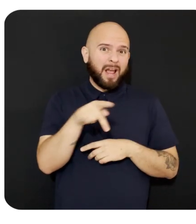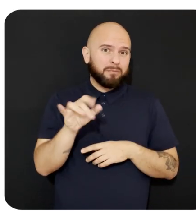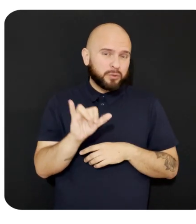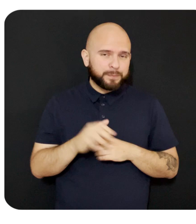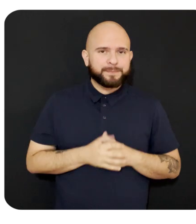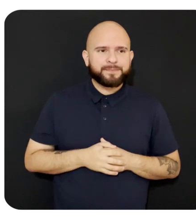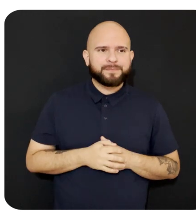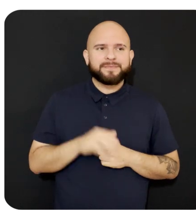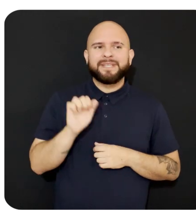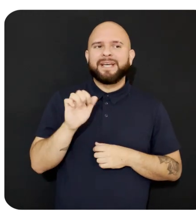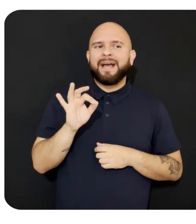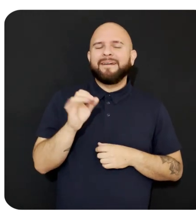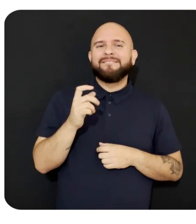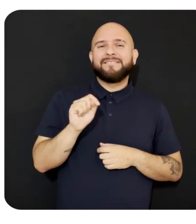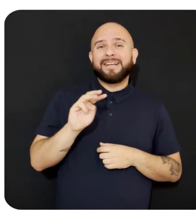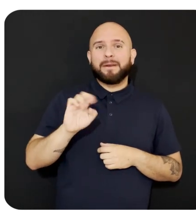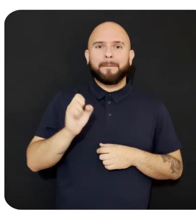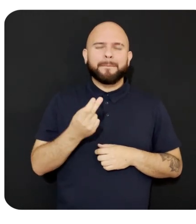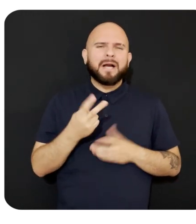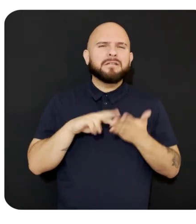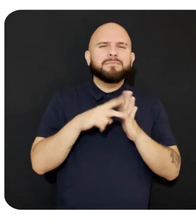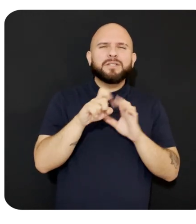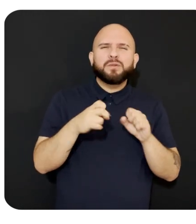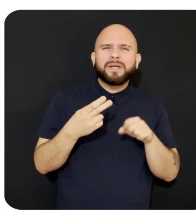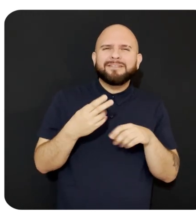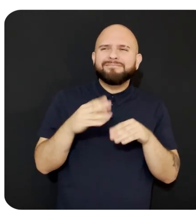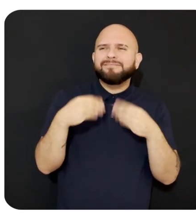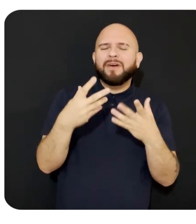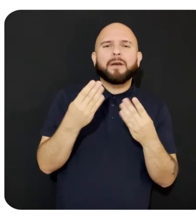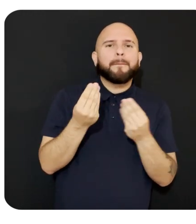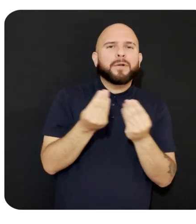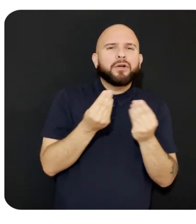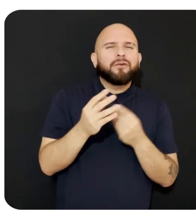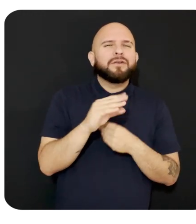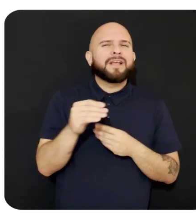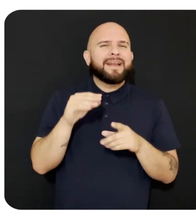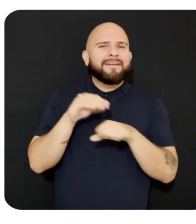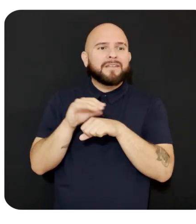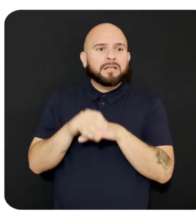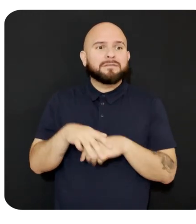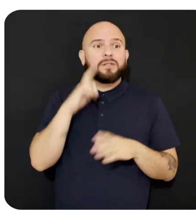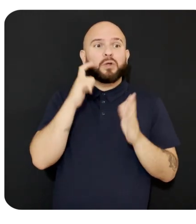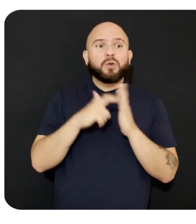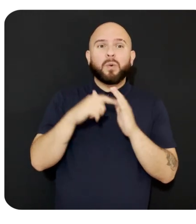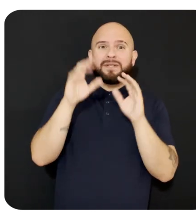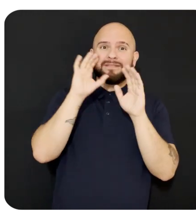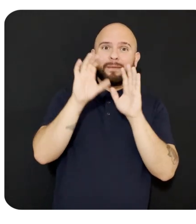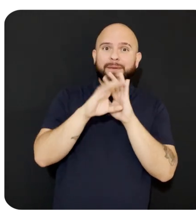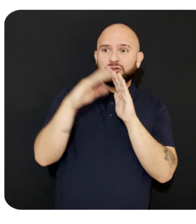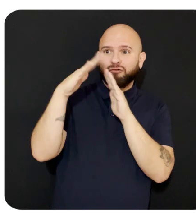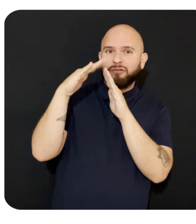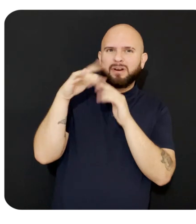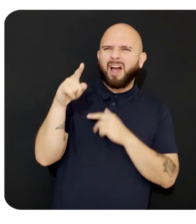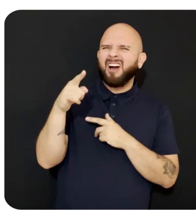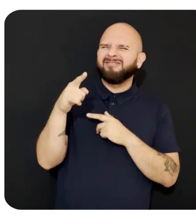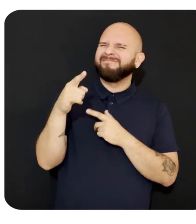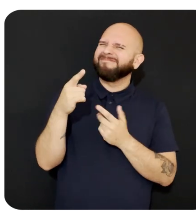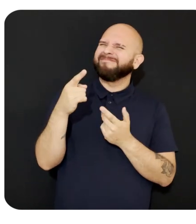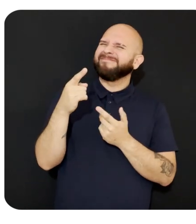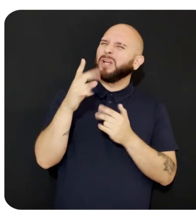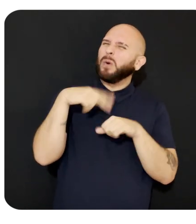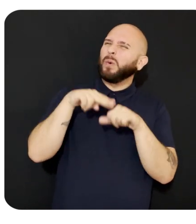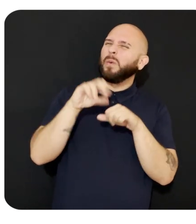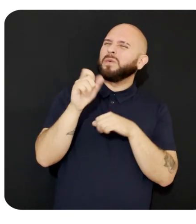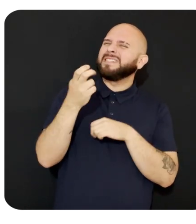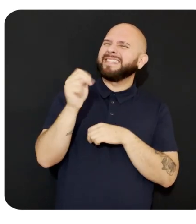us to visualize the scene by providing materials and effects. Notice in the upper image, the blocks from a normal scan are uneven, and they're all of